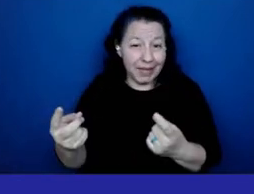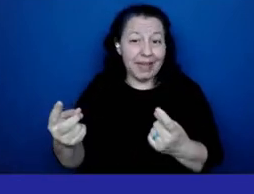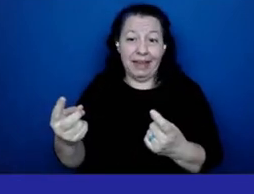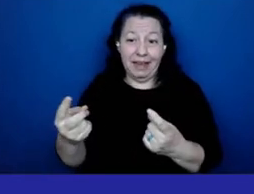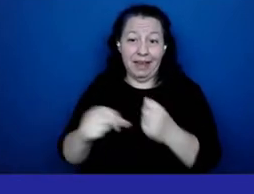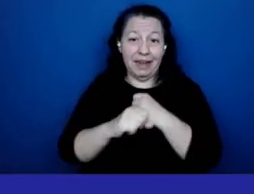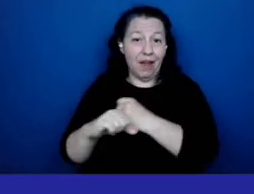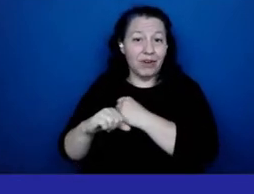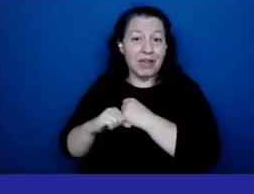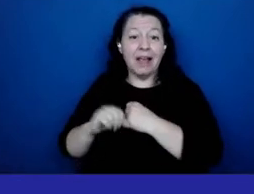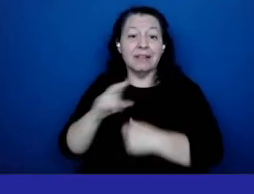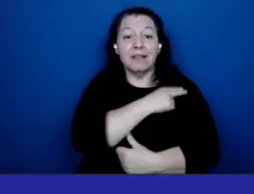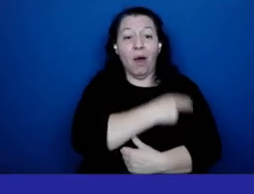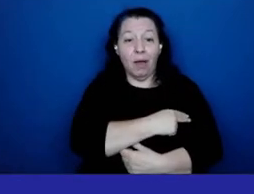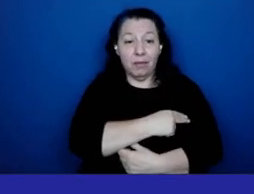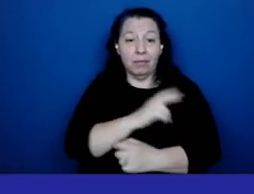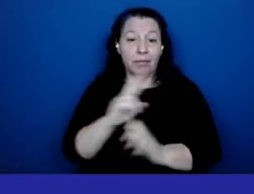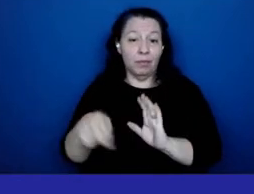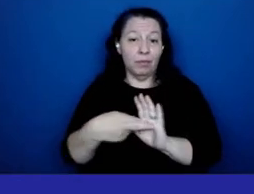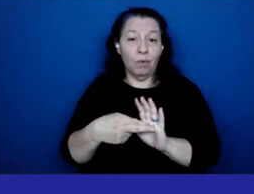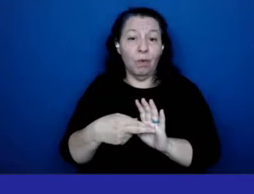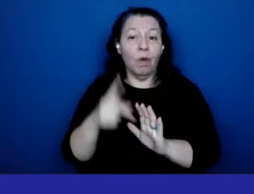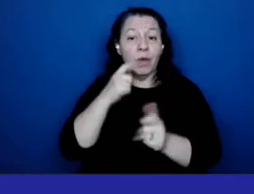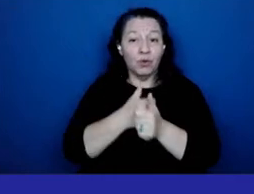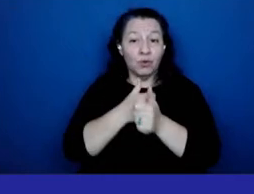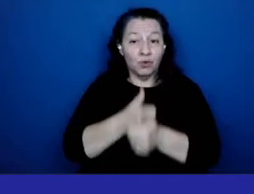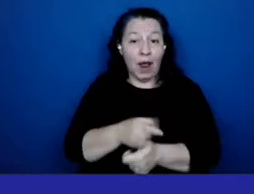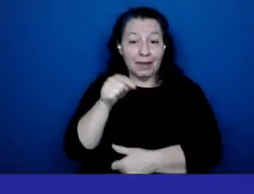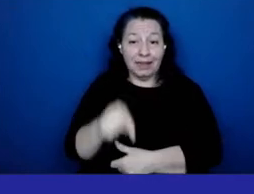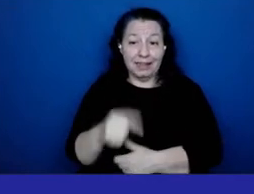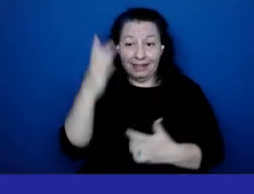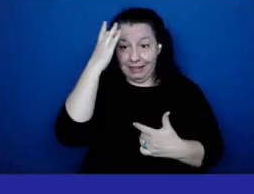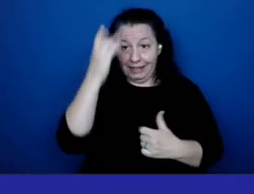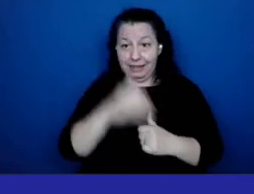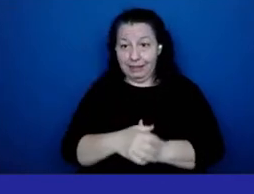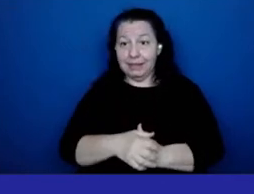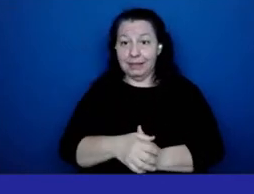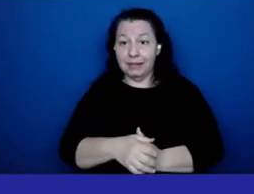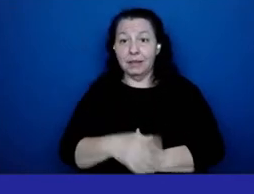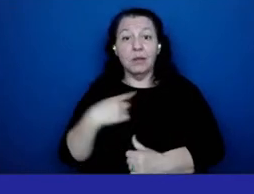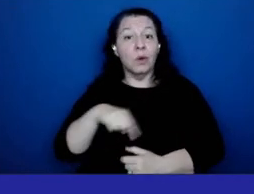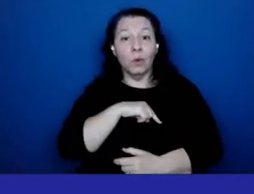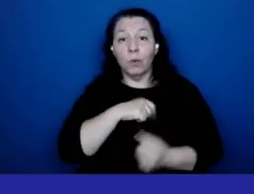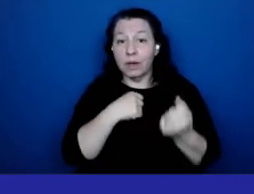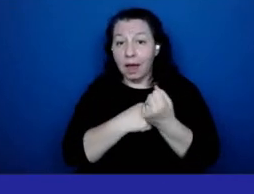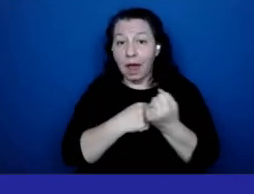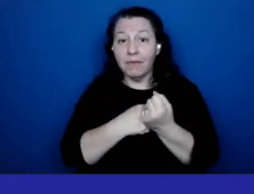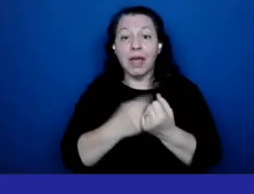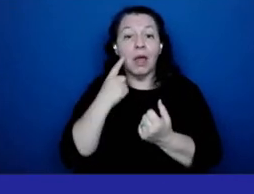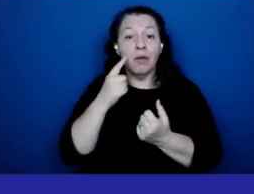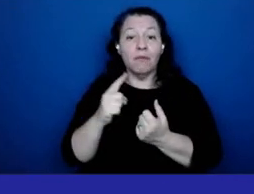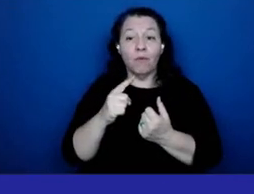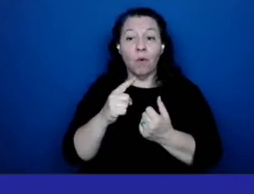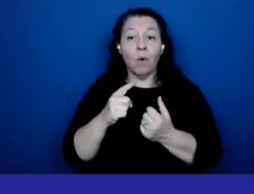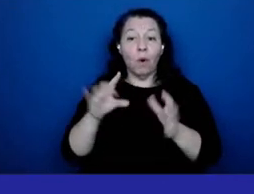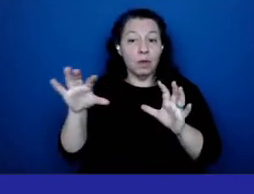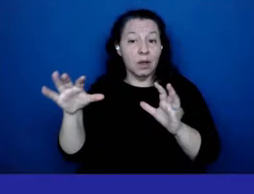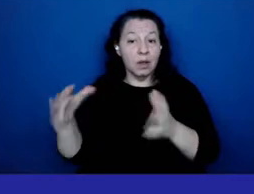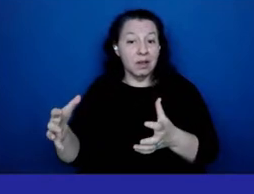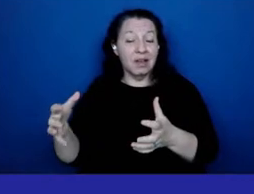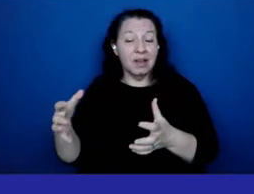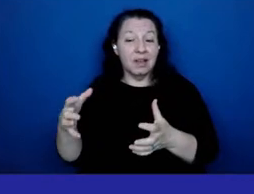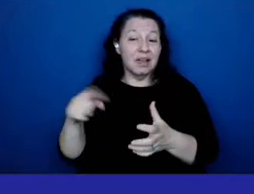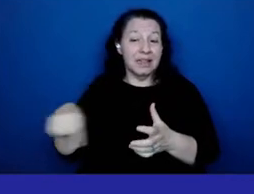role in tracking this disease. We advocate for population that face health